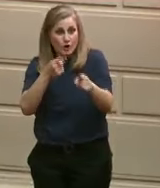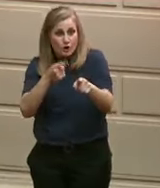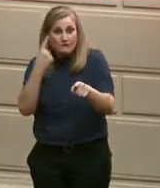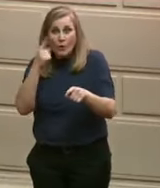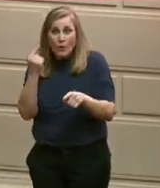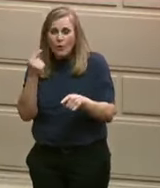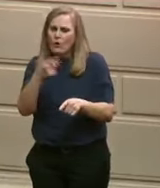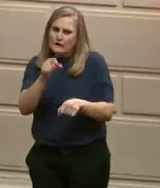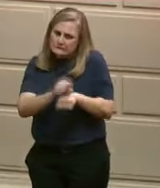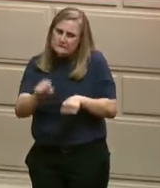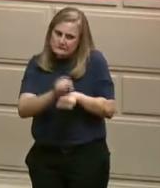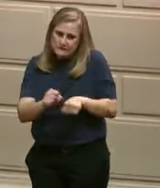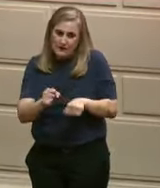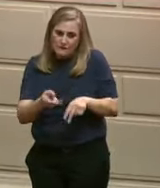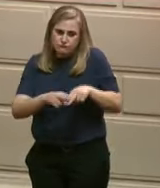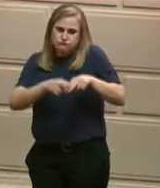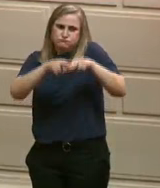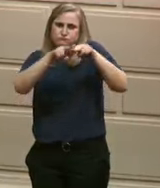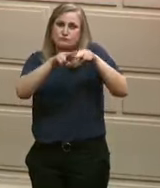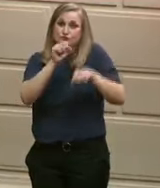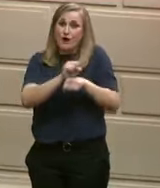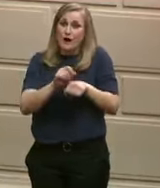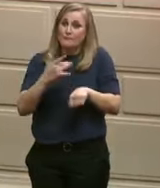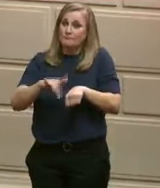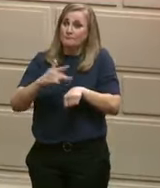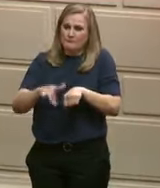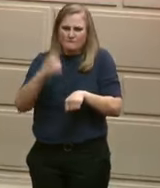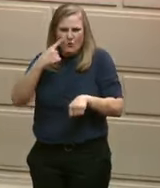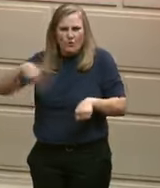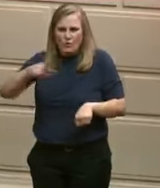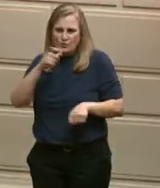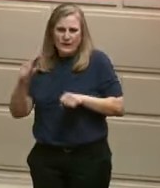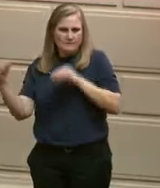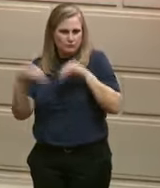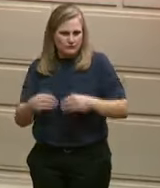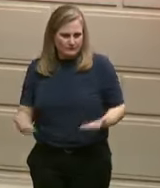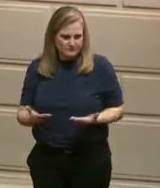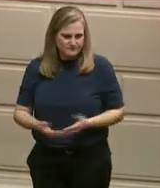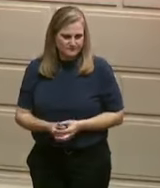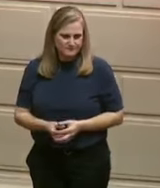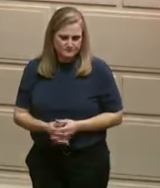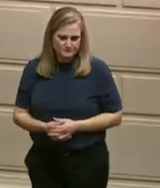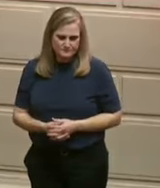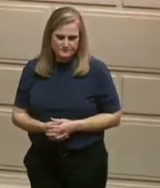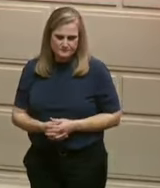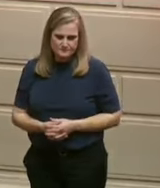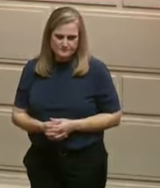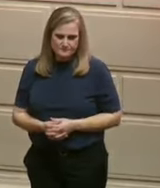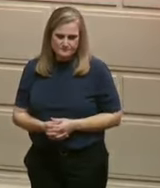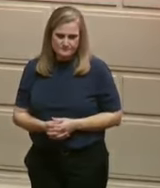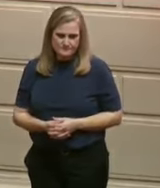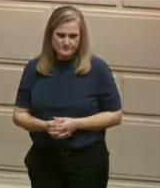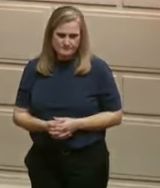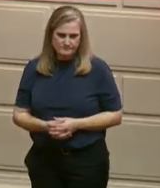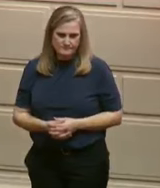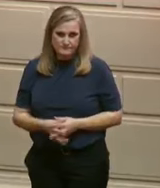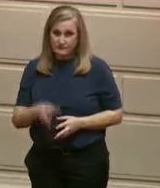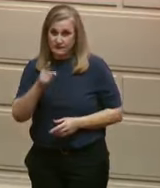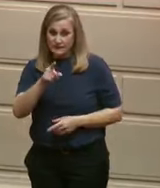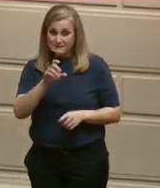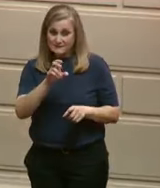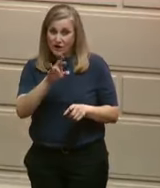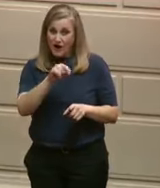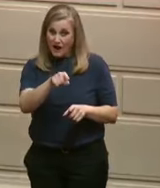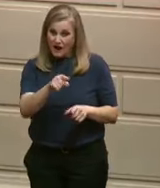In partnership with the General Assembly, we made a significant smart investment in Quonset. By directing $60